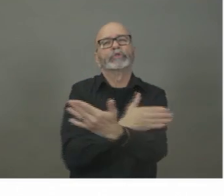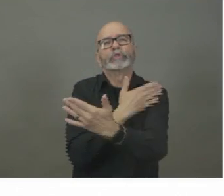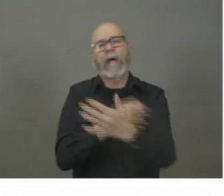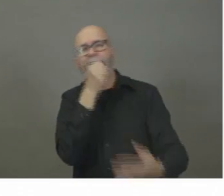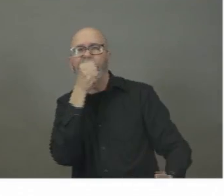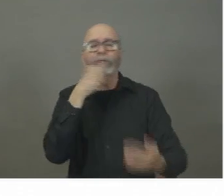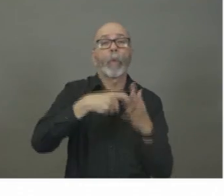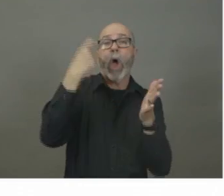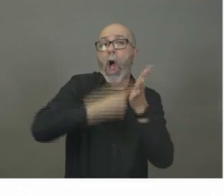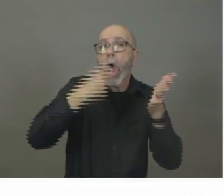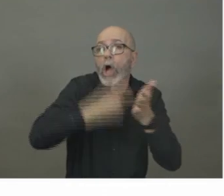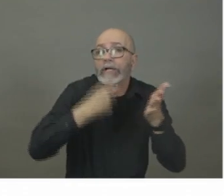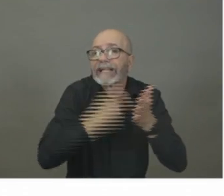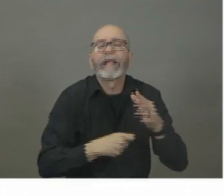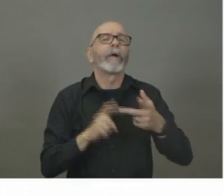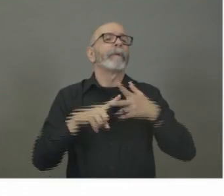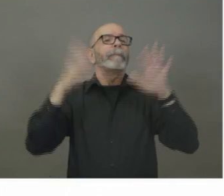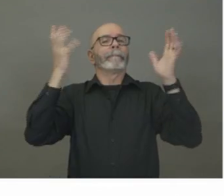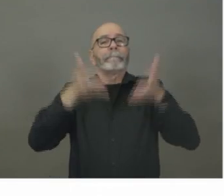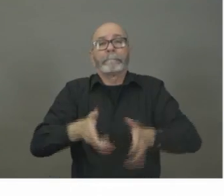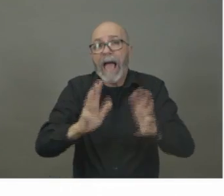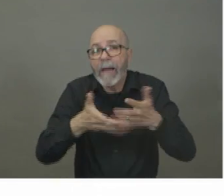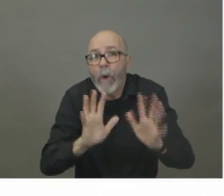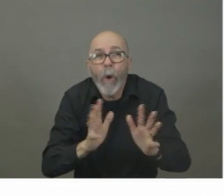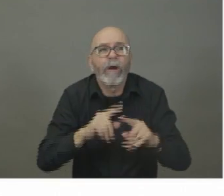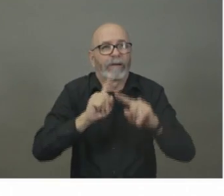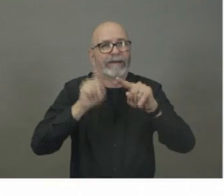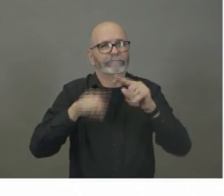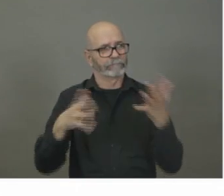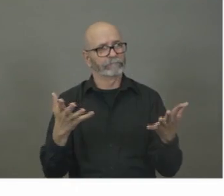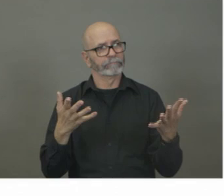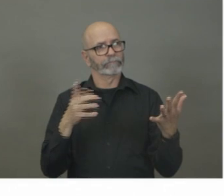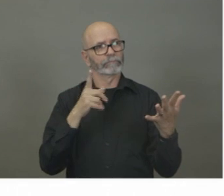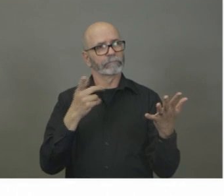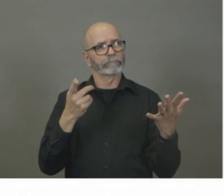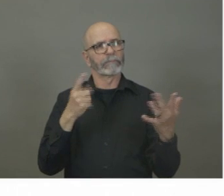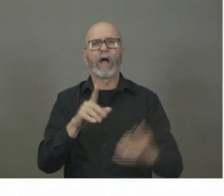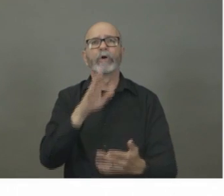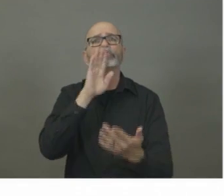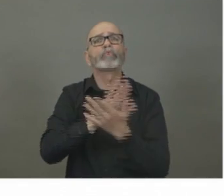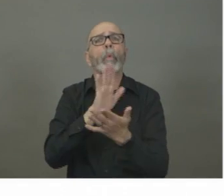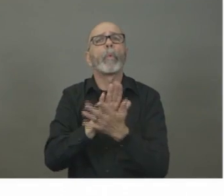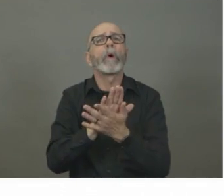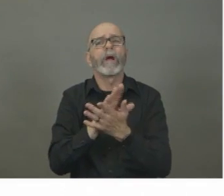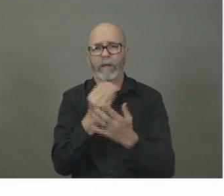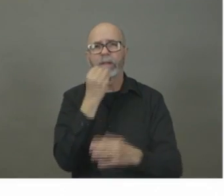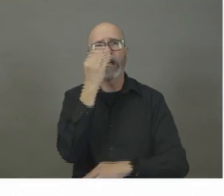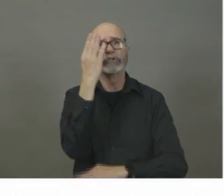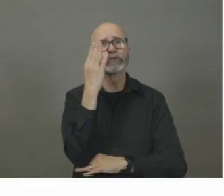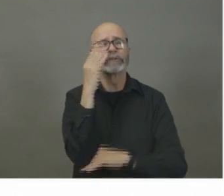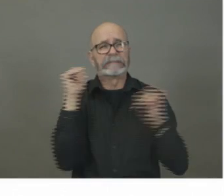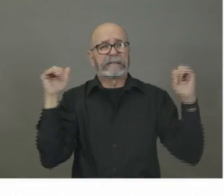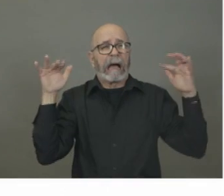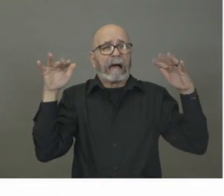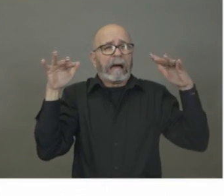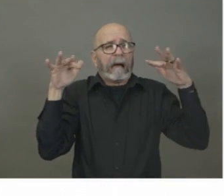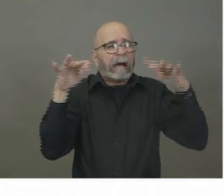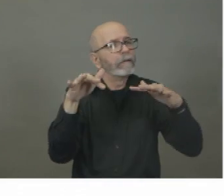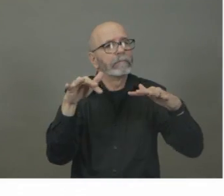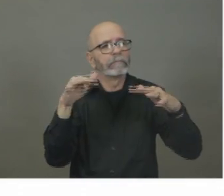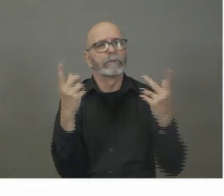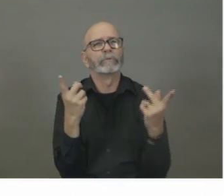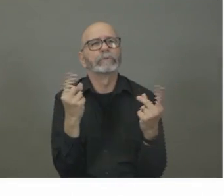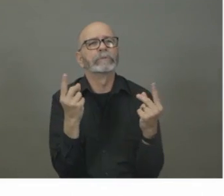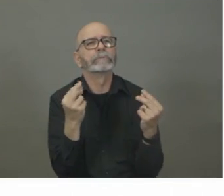Lunch? Well, many of them and lots of our schools are in, in classrooms and they're, and they'd be split shifts. We'd find a way to deal with it. Uh, but,